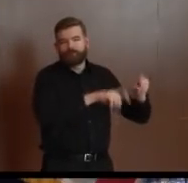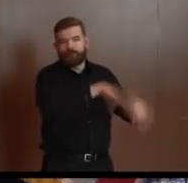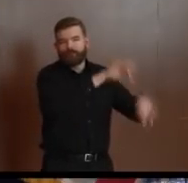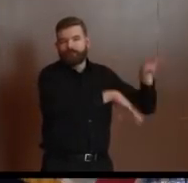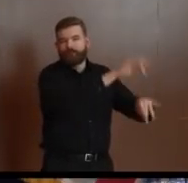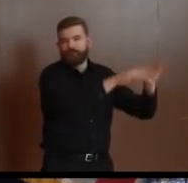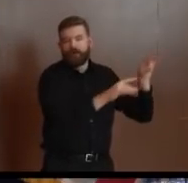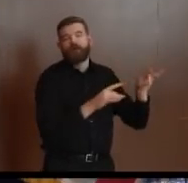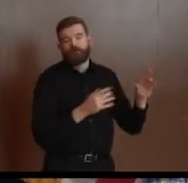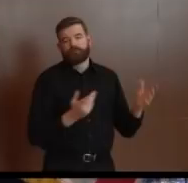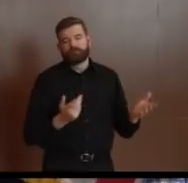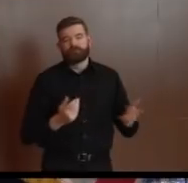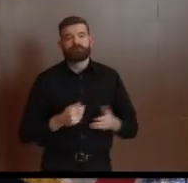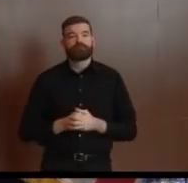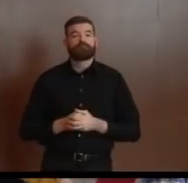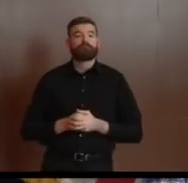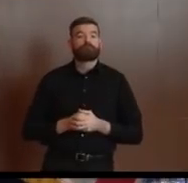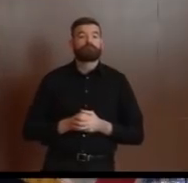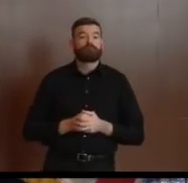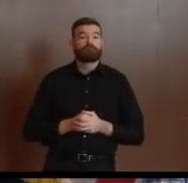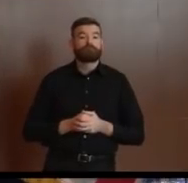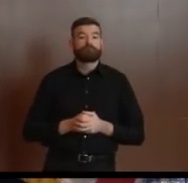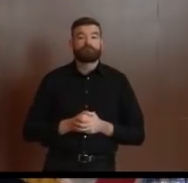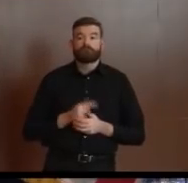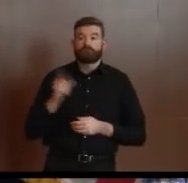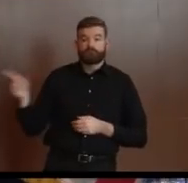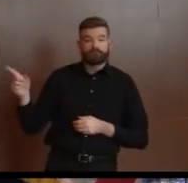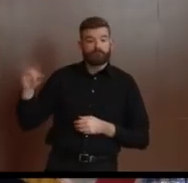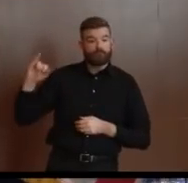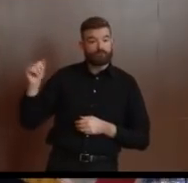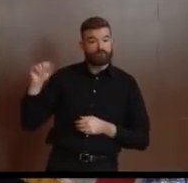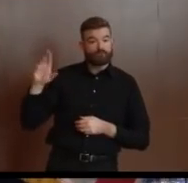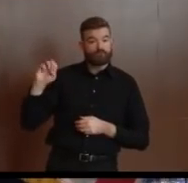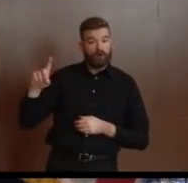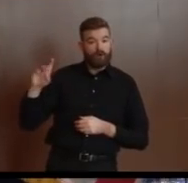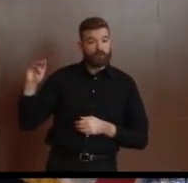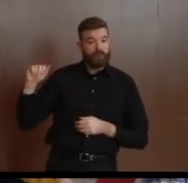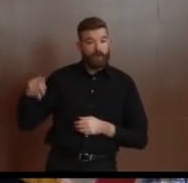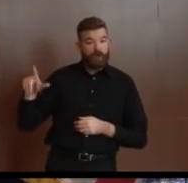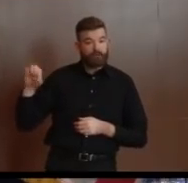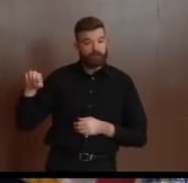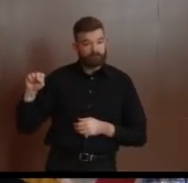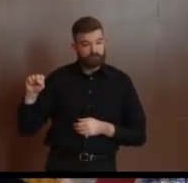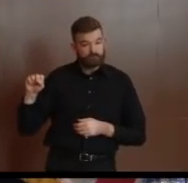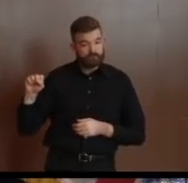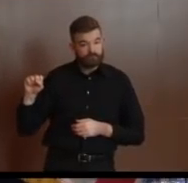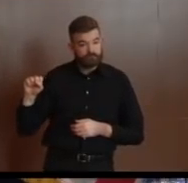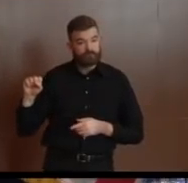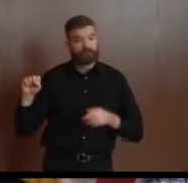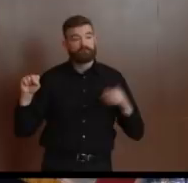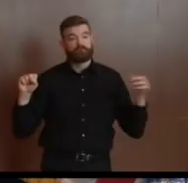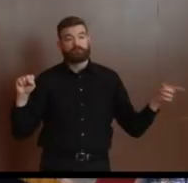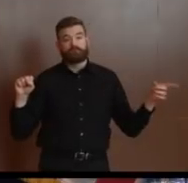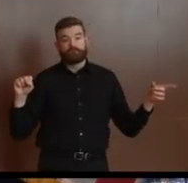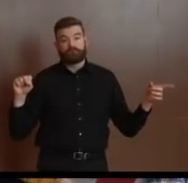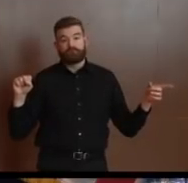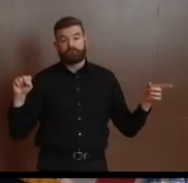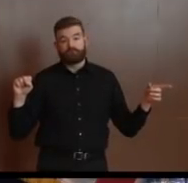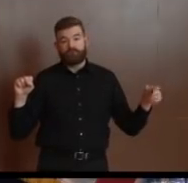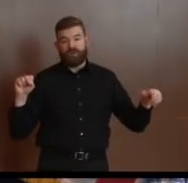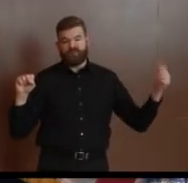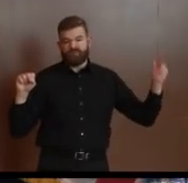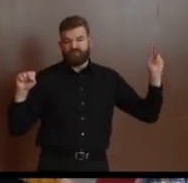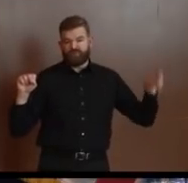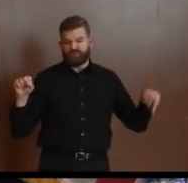directed all private labs conducting COVID-19 tests to report their results directly to the Department of